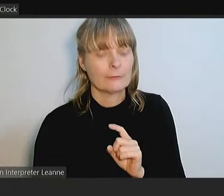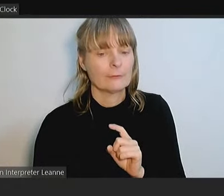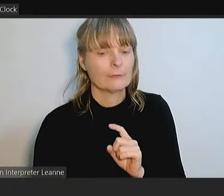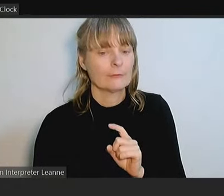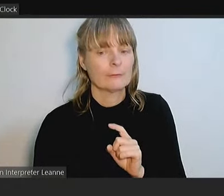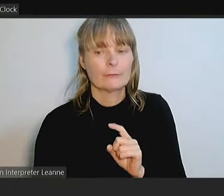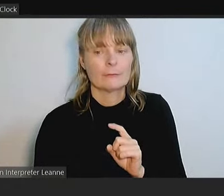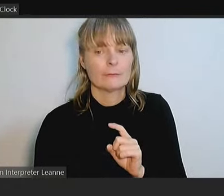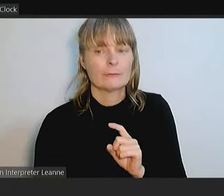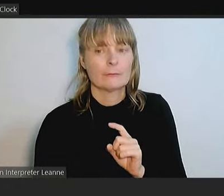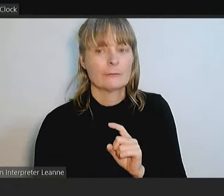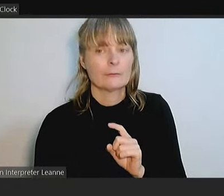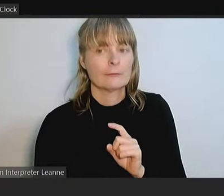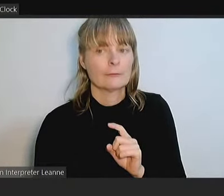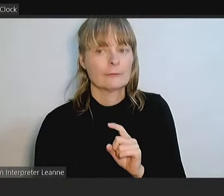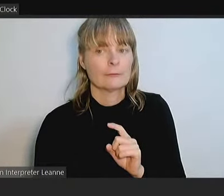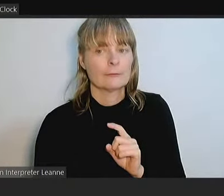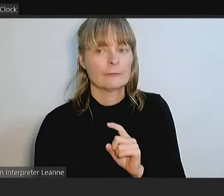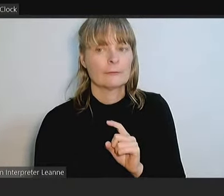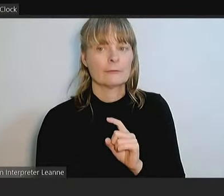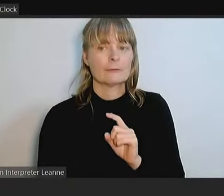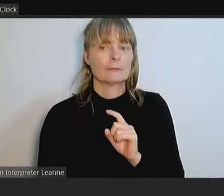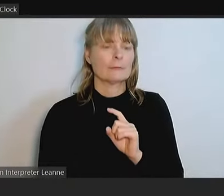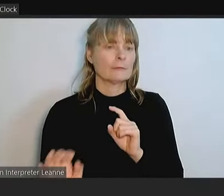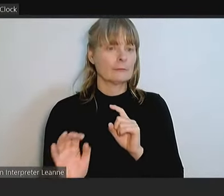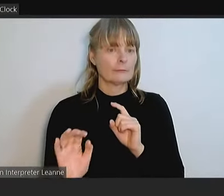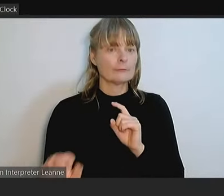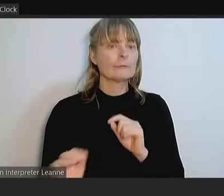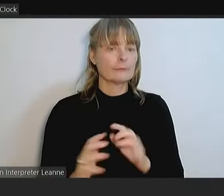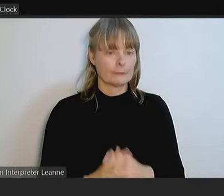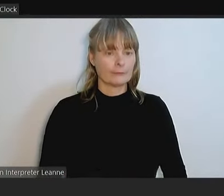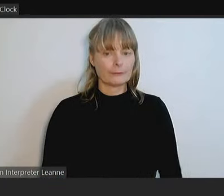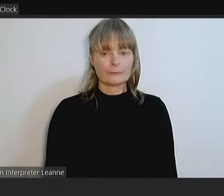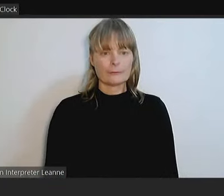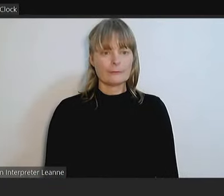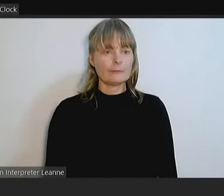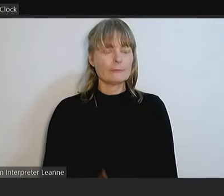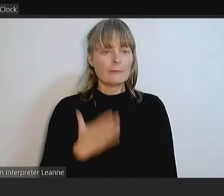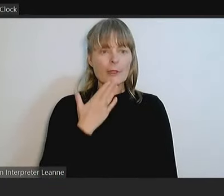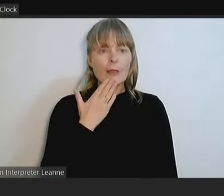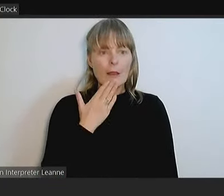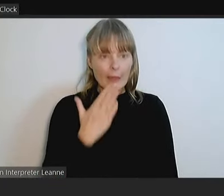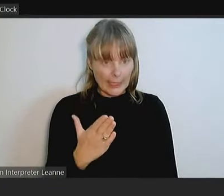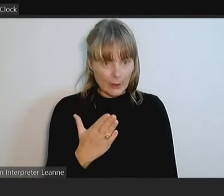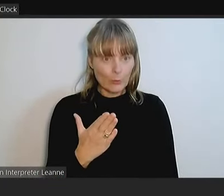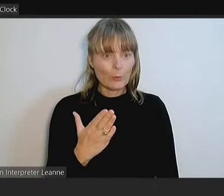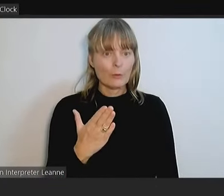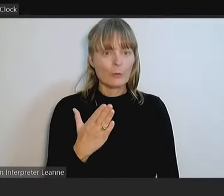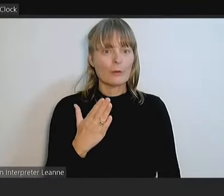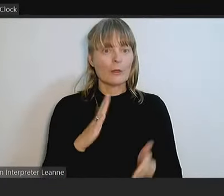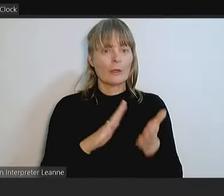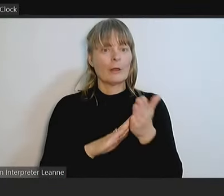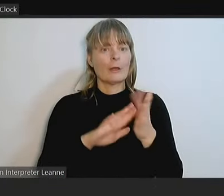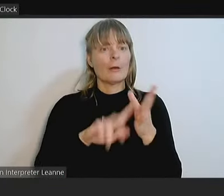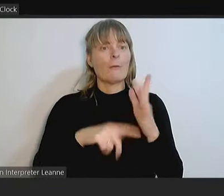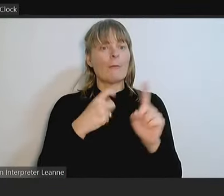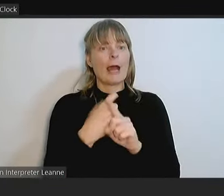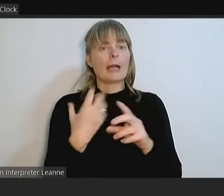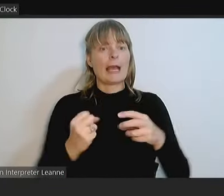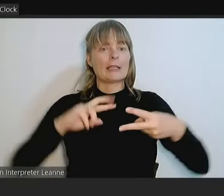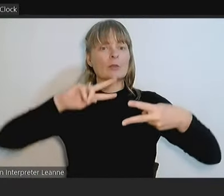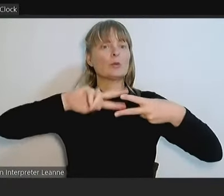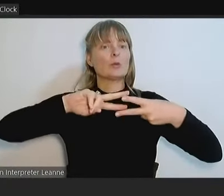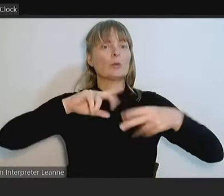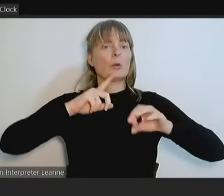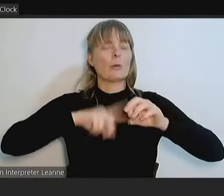No? I'll hand that over to you. Thank you. Thank you and through you, Mayor. So Mark has two questions. Mark